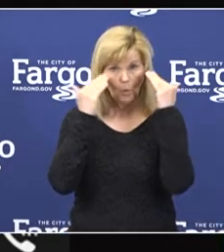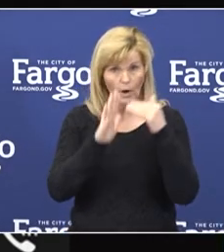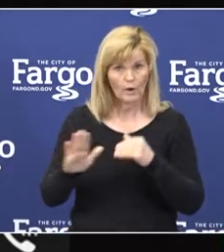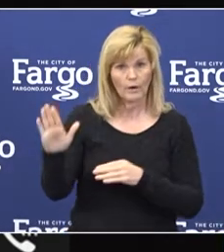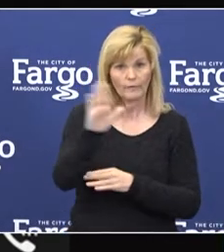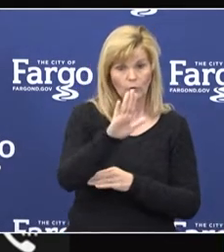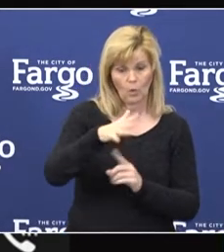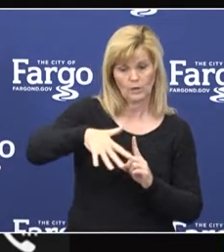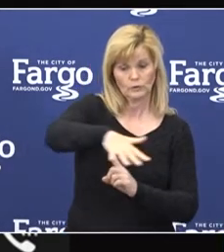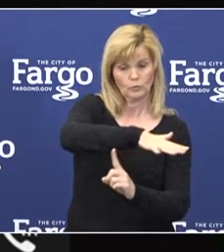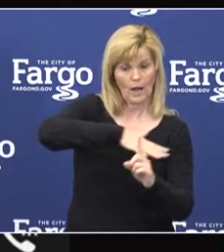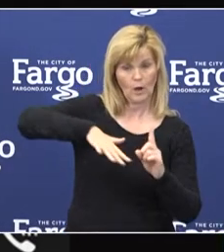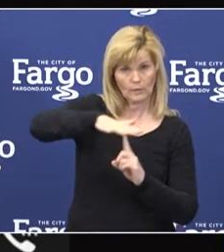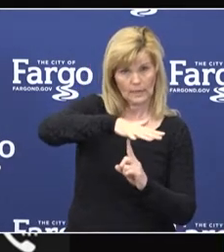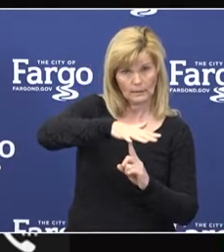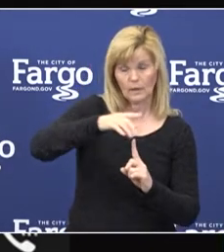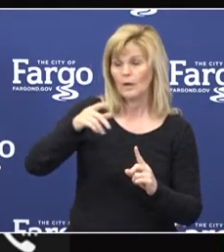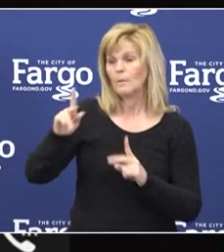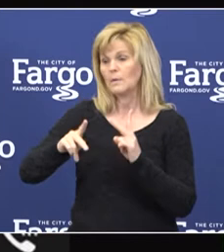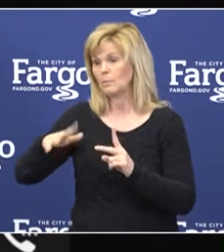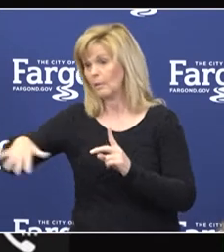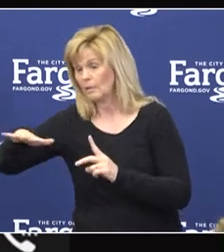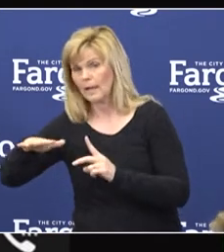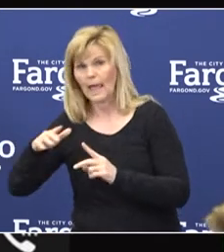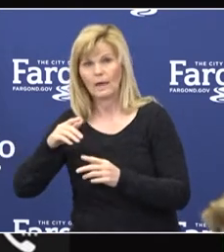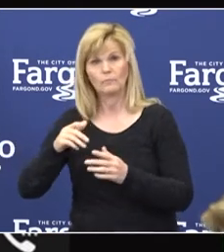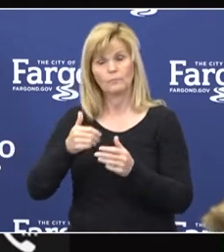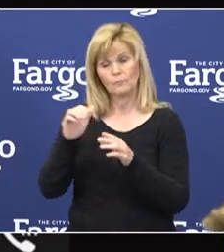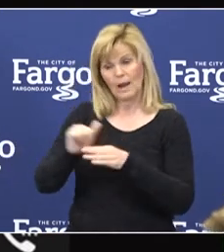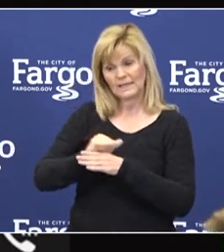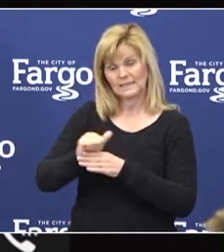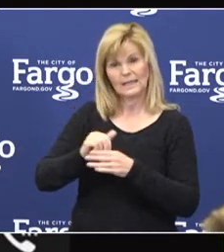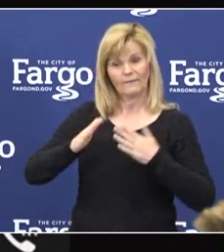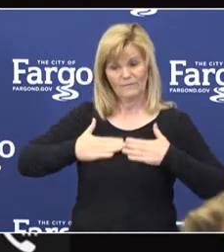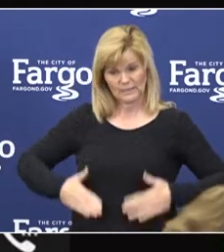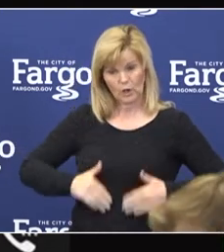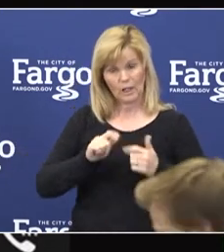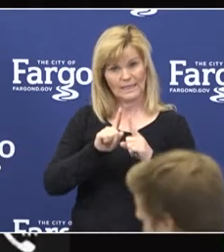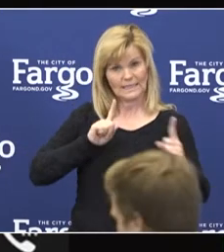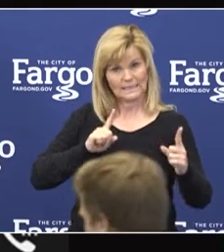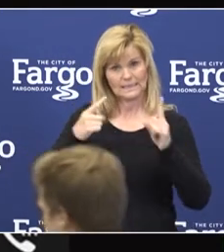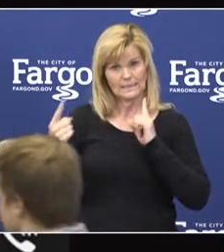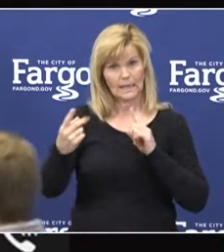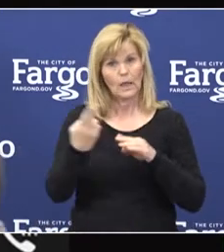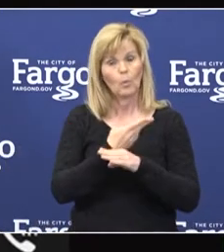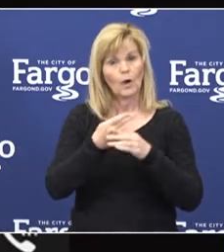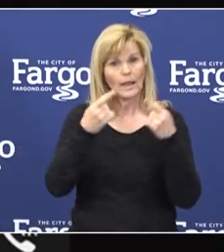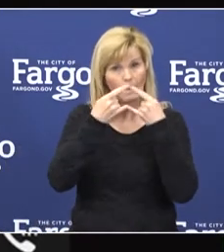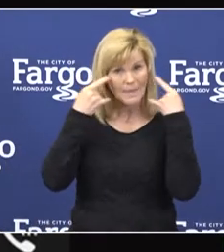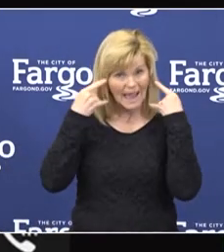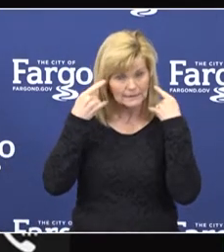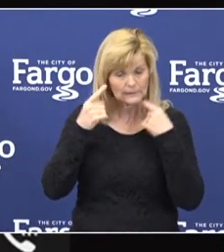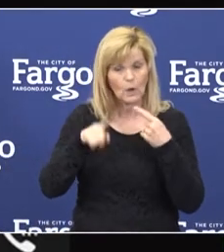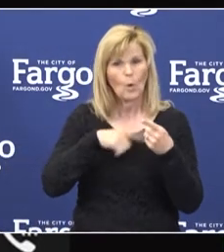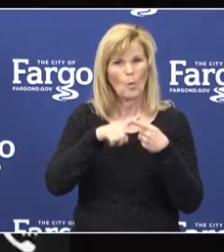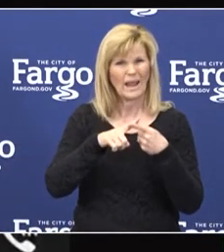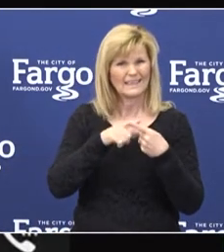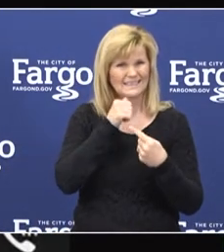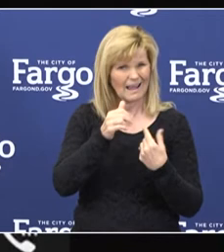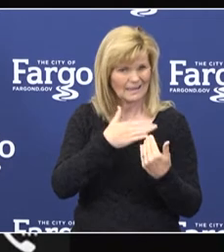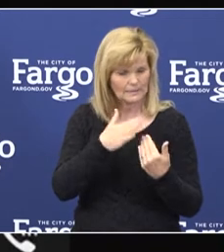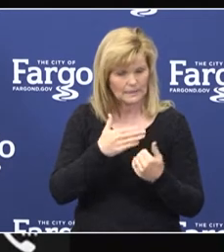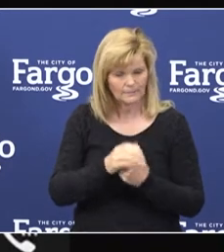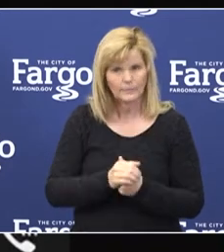and those around you, and by practicing physical distancing and wearing a face mask in public where distancing is challenging. On April